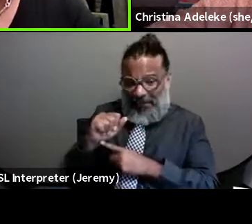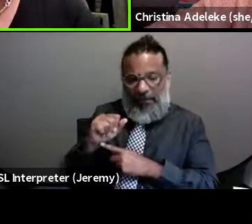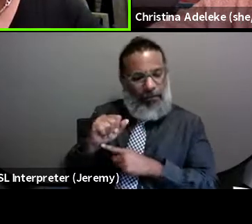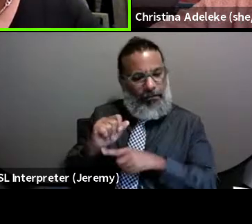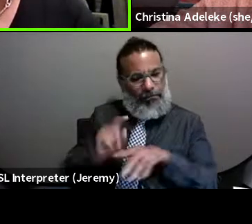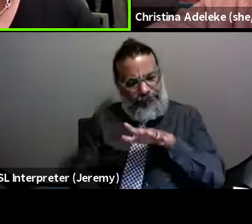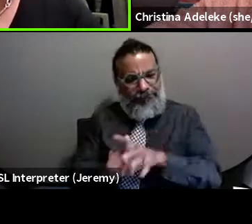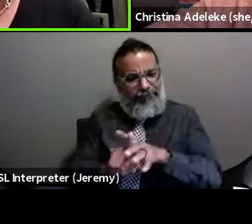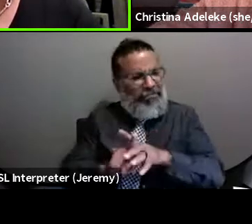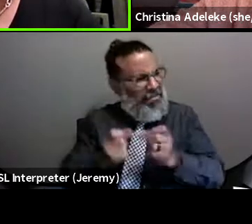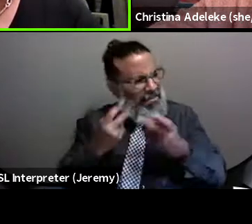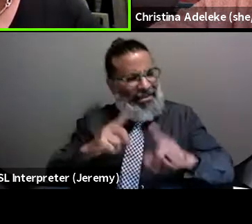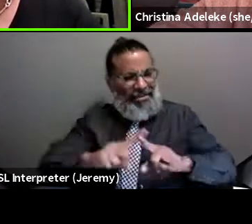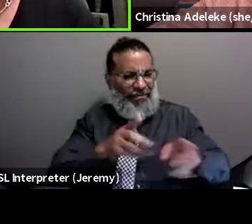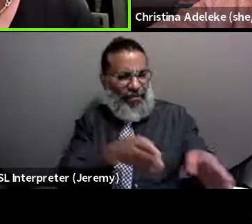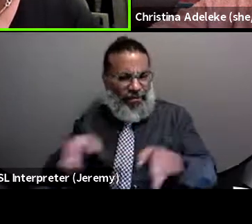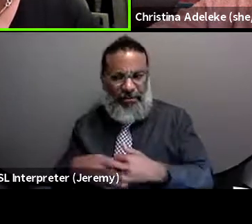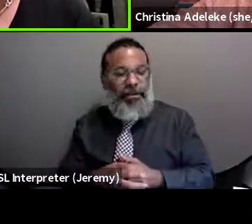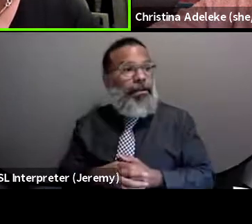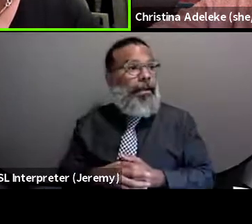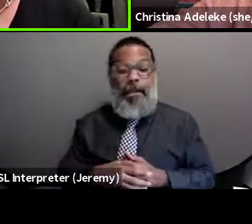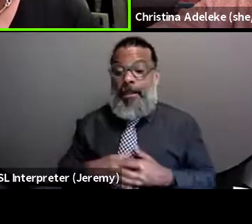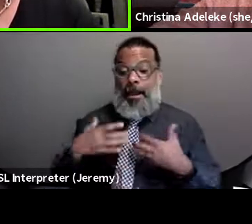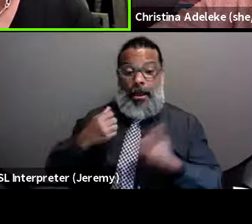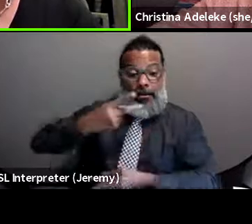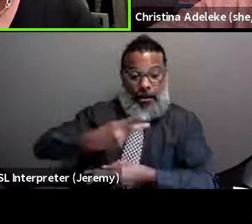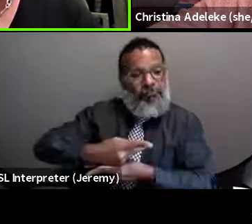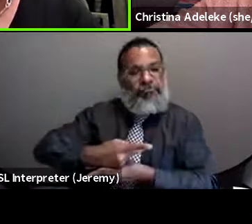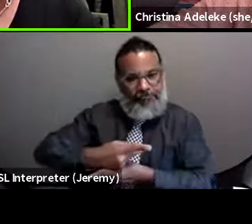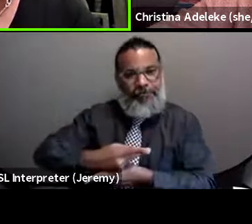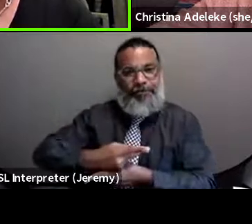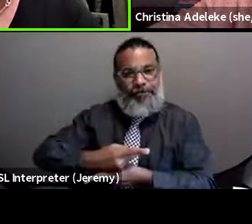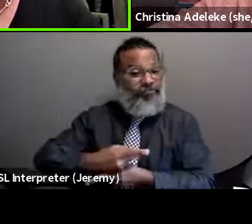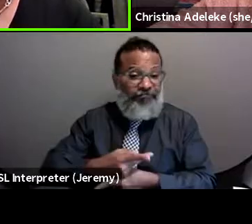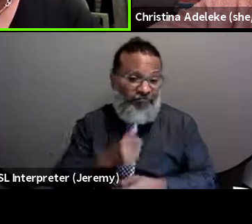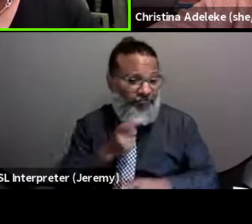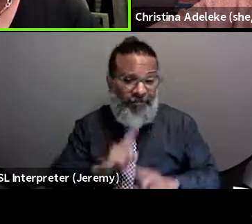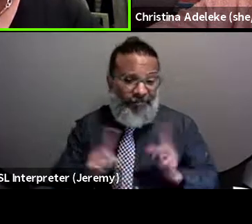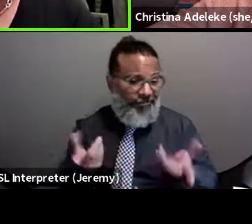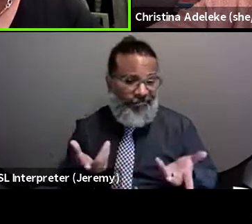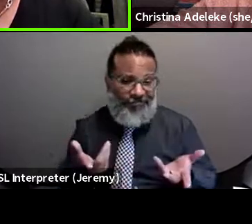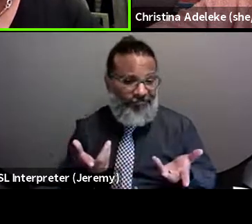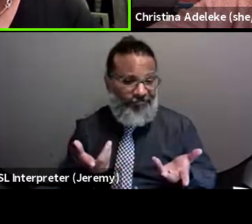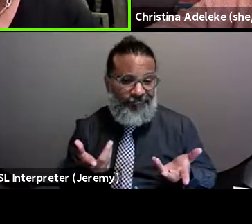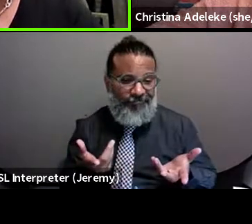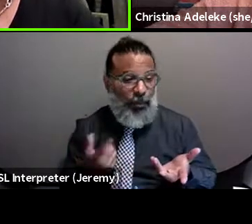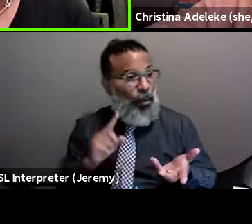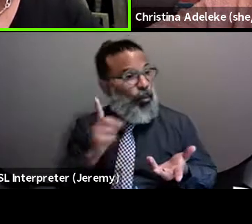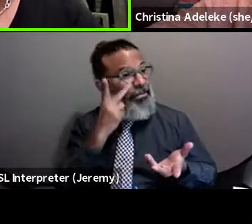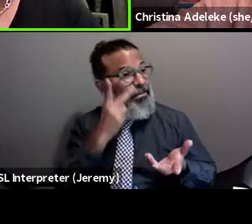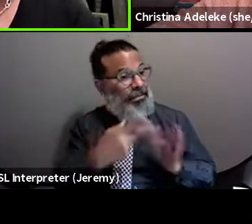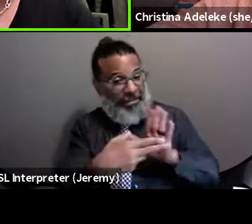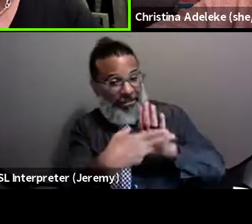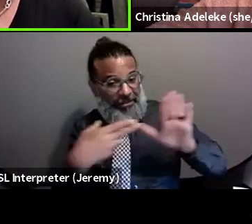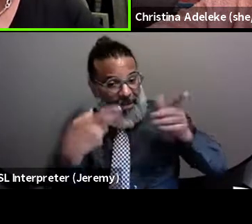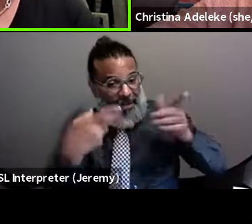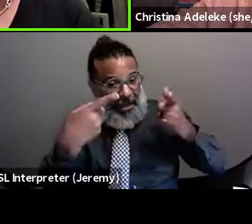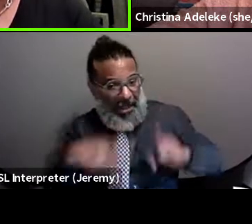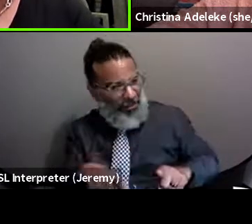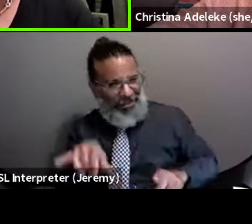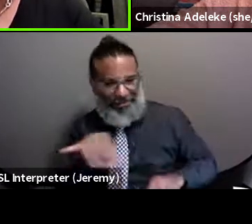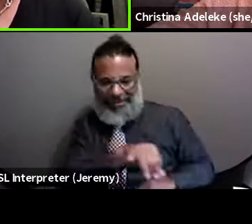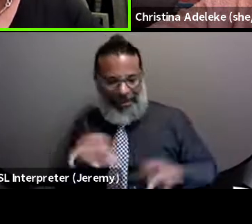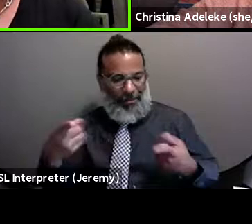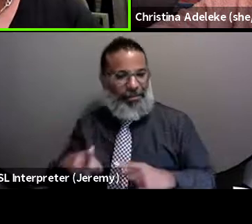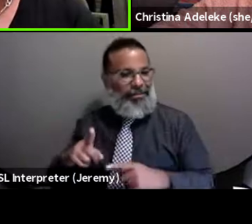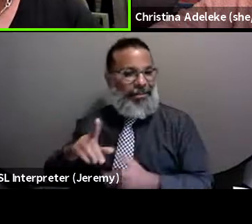And health care is, is no different from any other place where we see stigma. So I think it's important